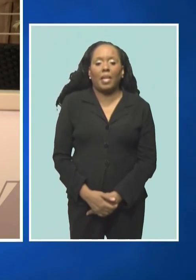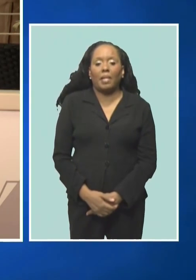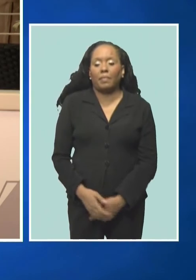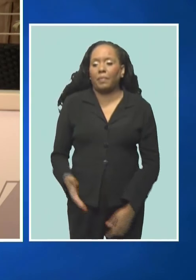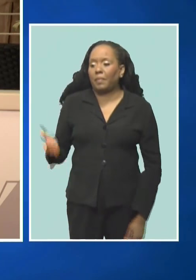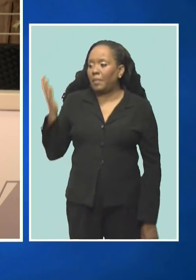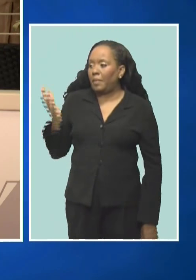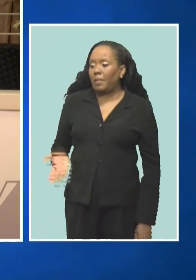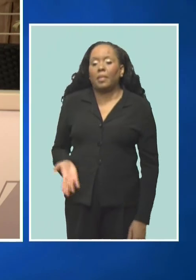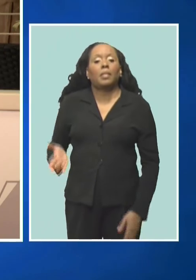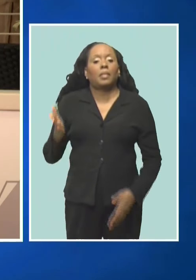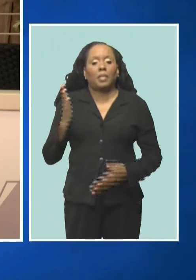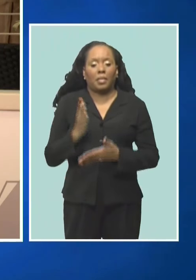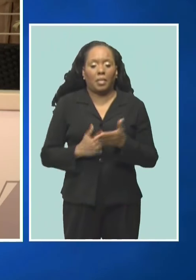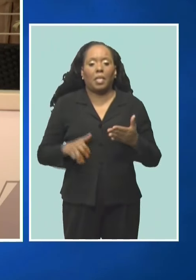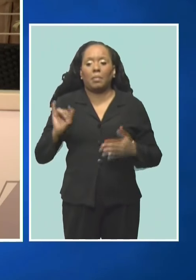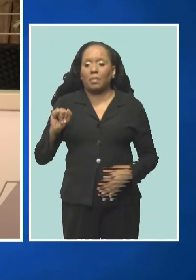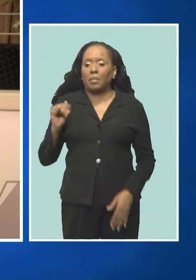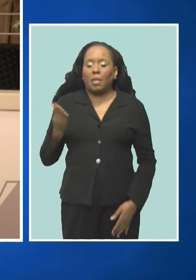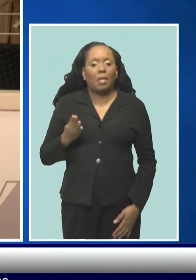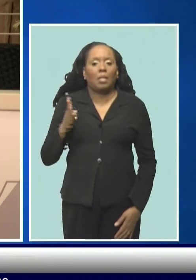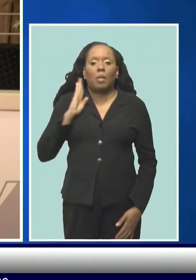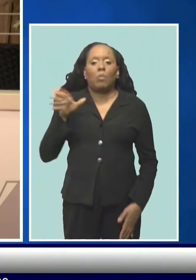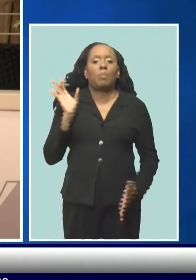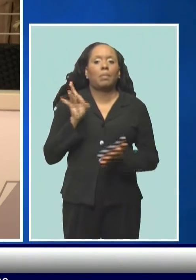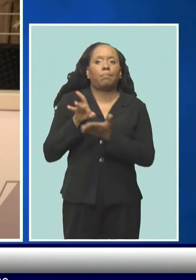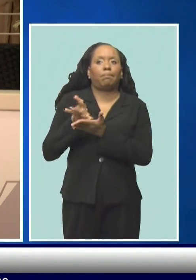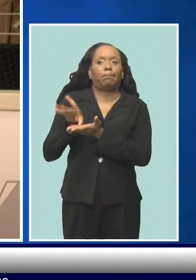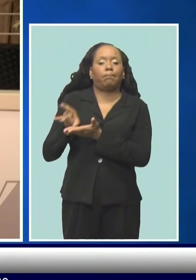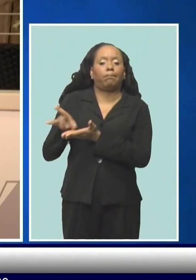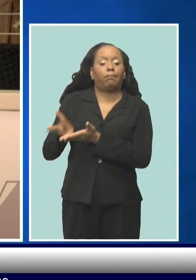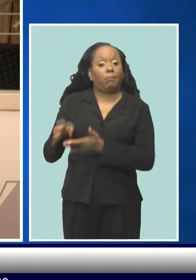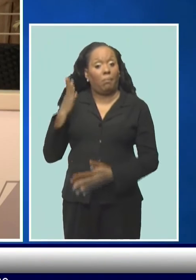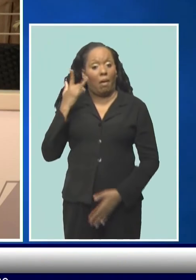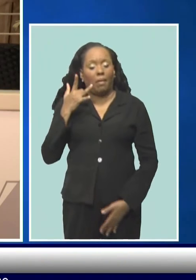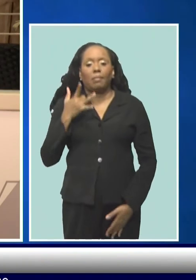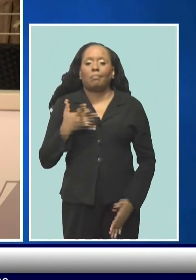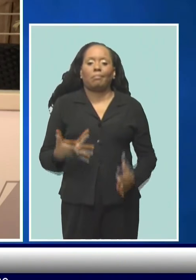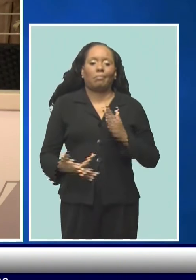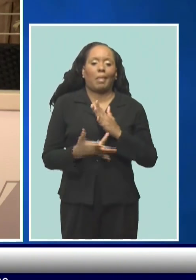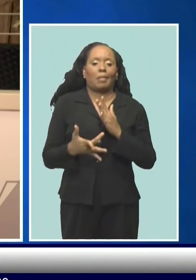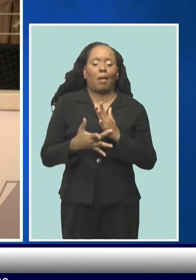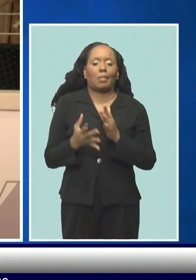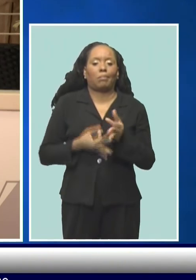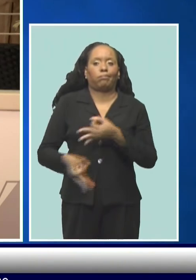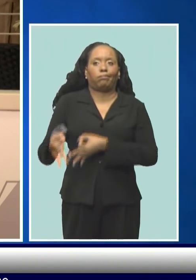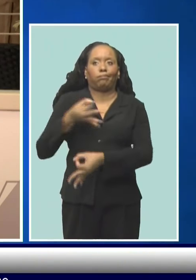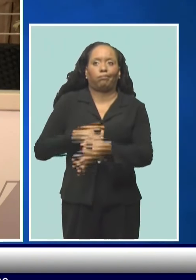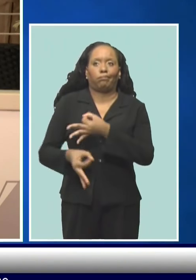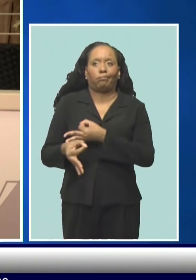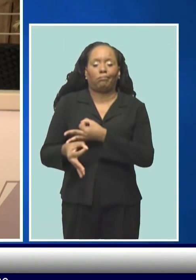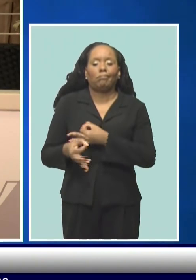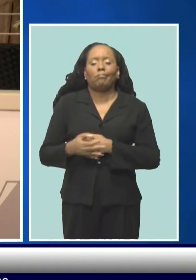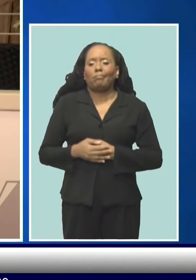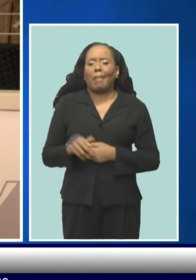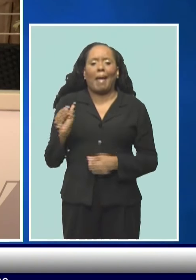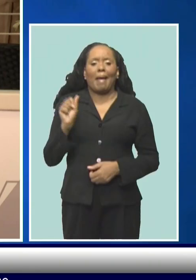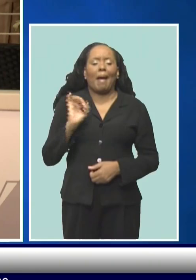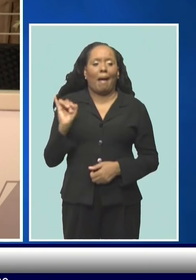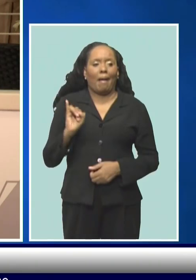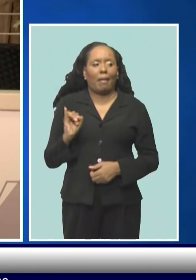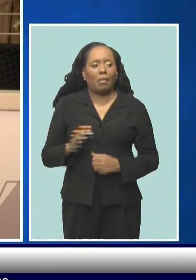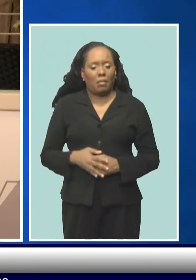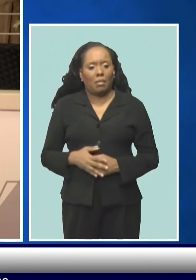redundant. A lot of jobs are going to become useless due to technology, due to AI. But through jobs becoming redundant and becoming